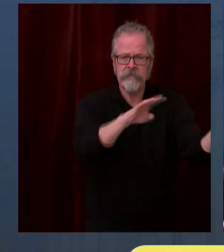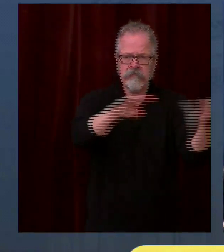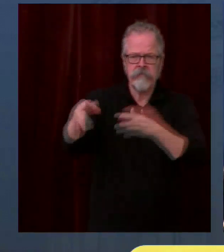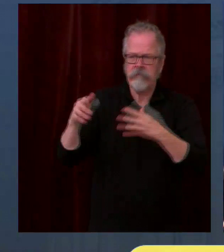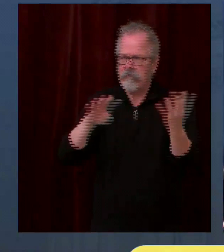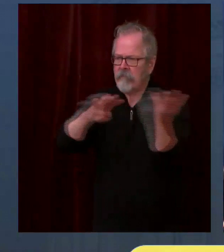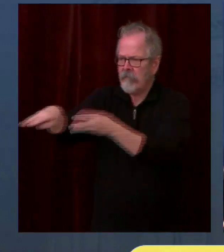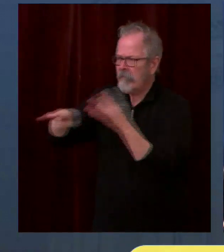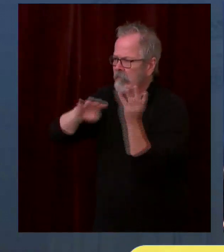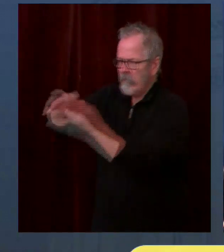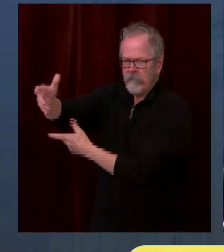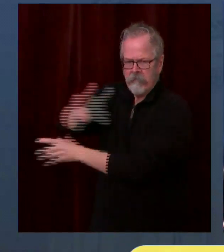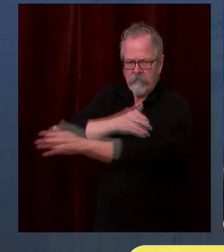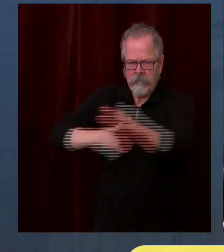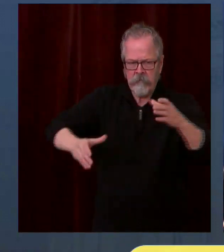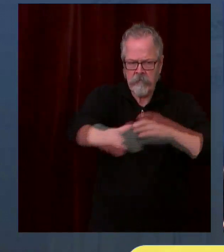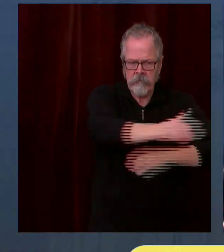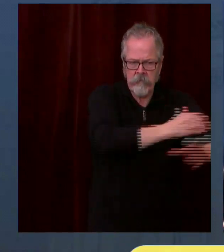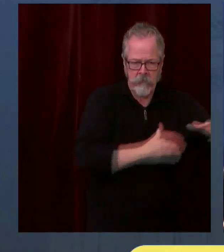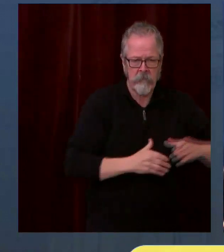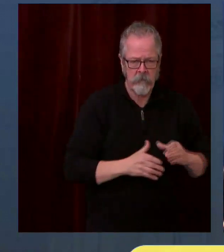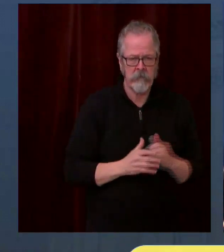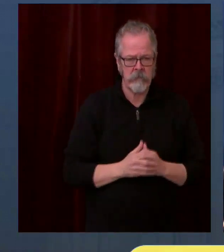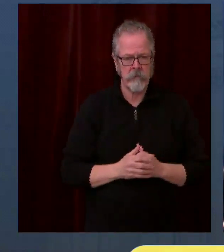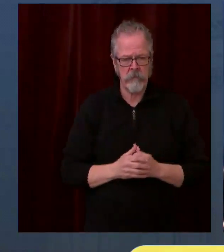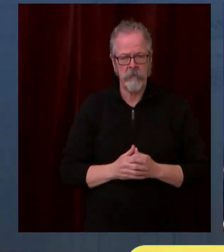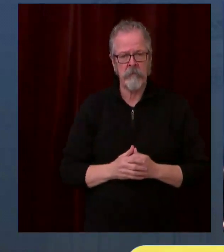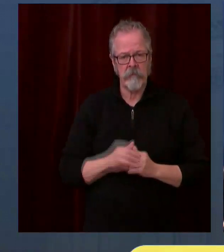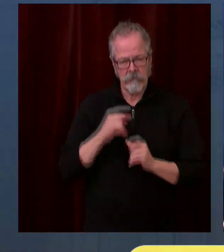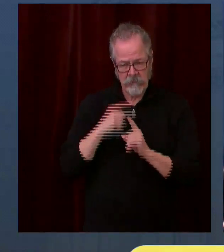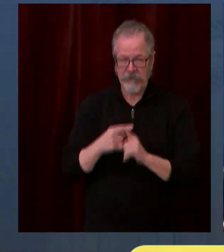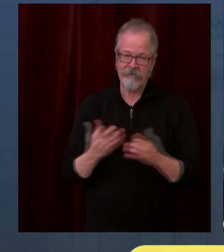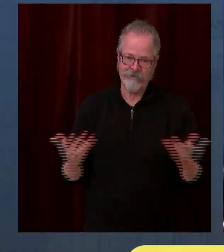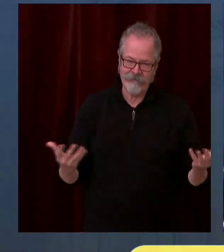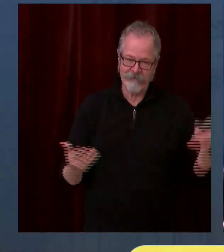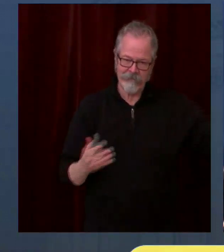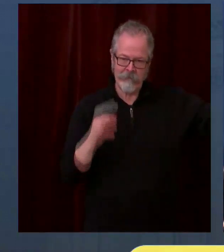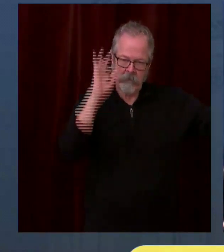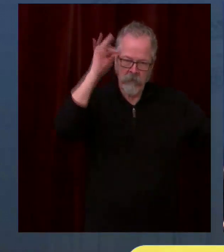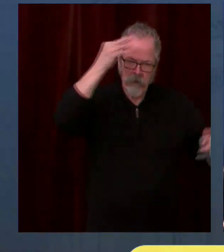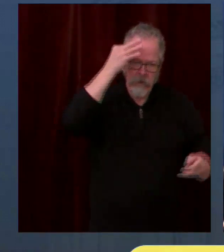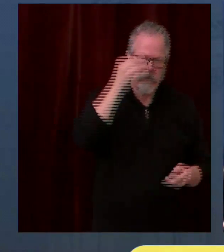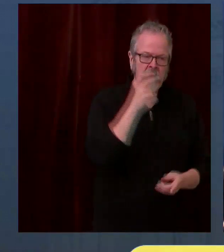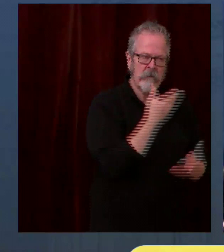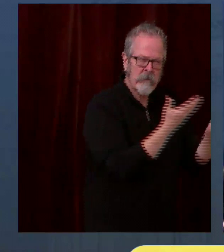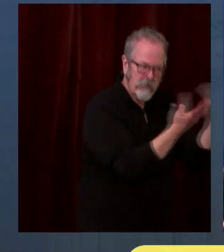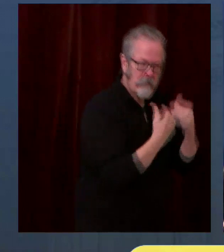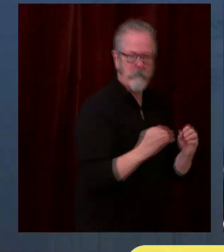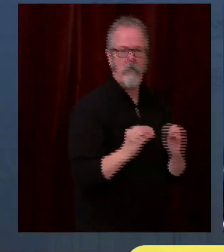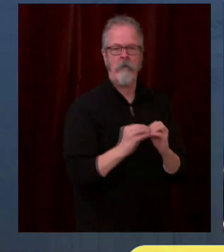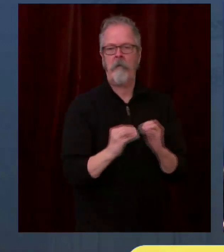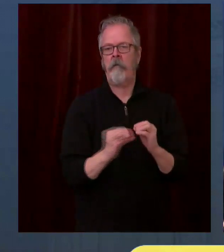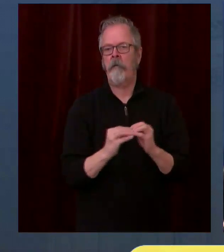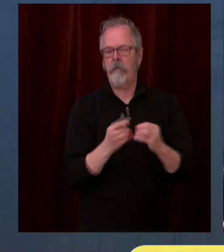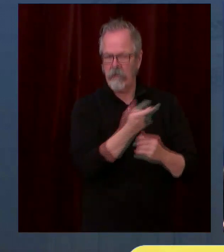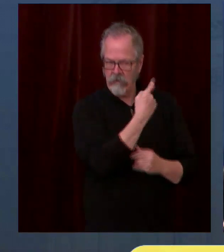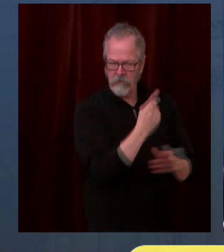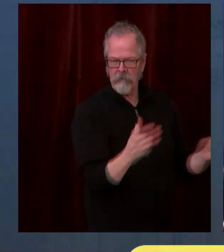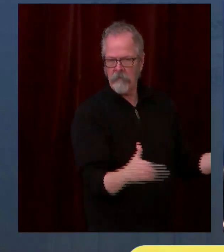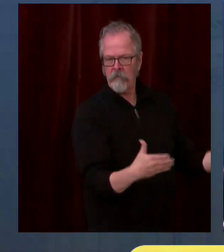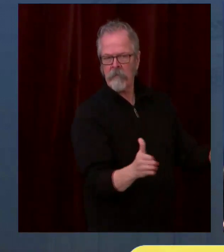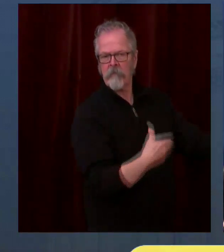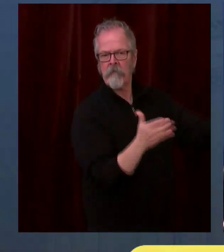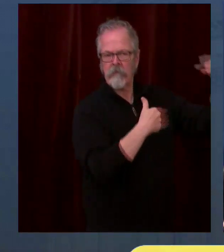those doses will increase over the next several months. And we want to make sure that we have capacity to vaccinate them, folks, in a timely